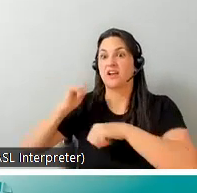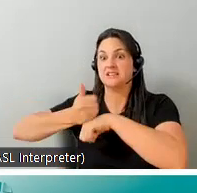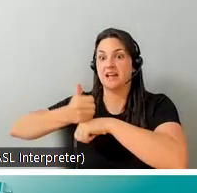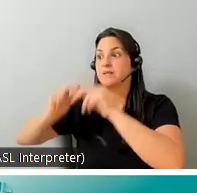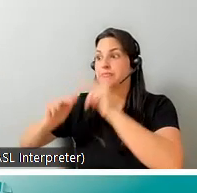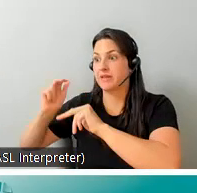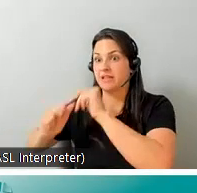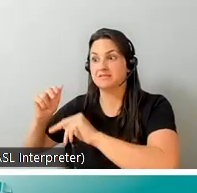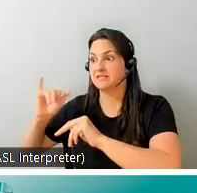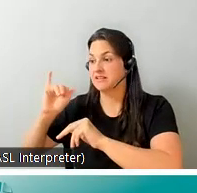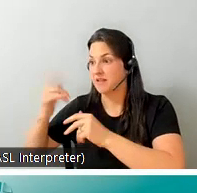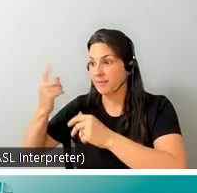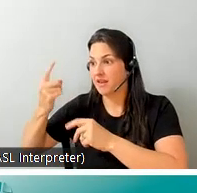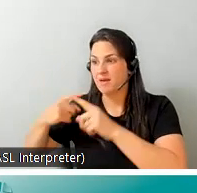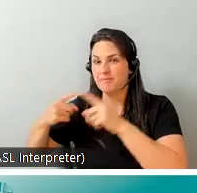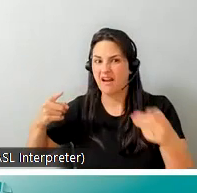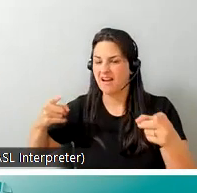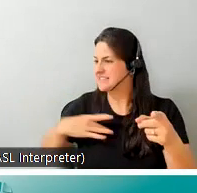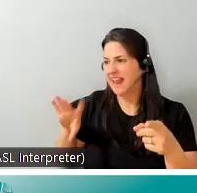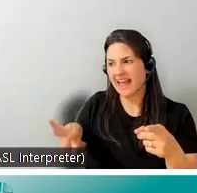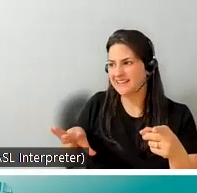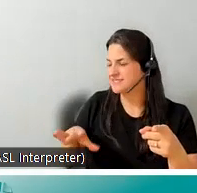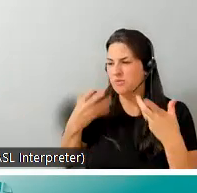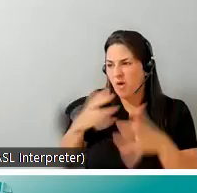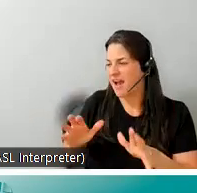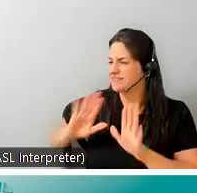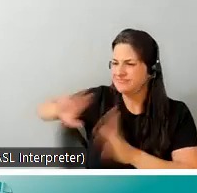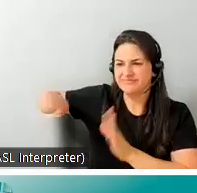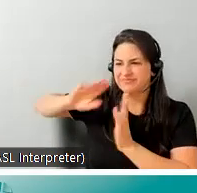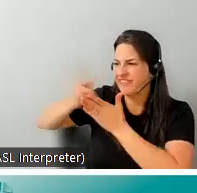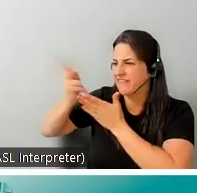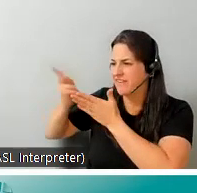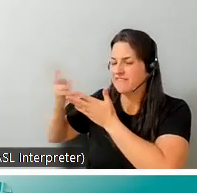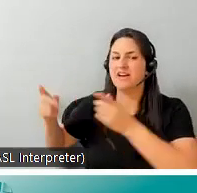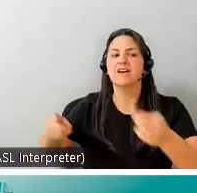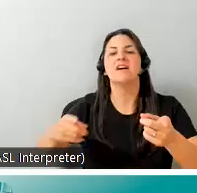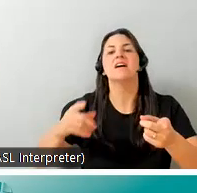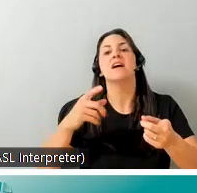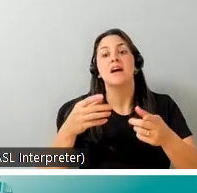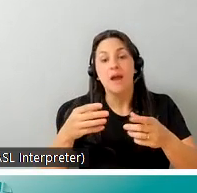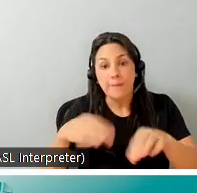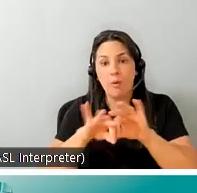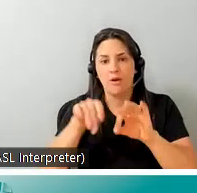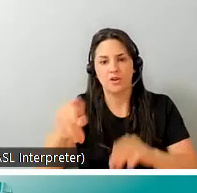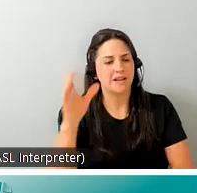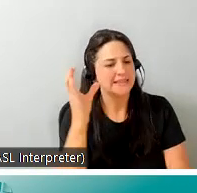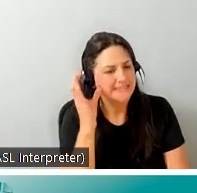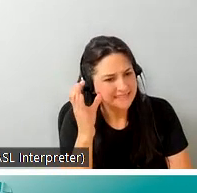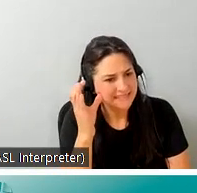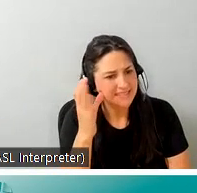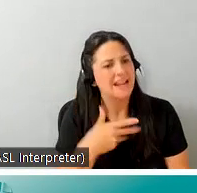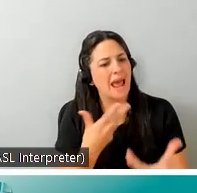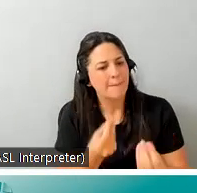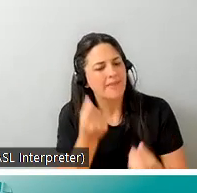didn't work for her and as you mentioned she knew what she needed so really applying that empathy and listening to what exactly she